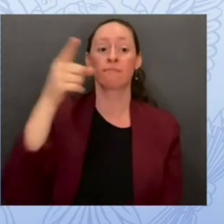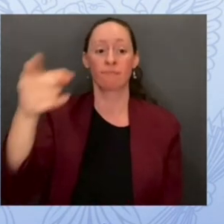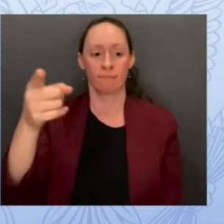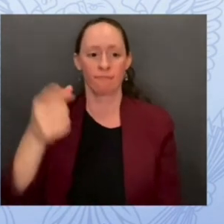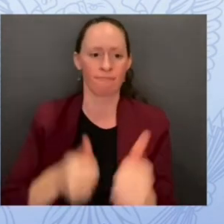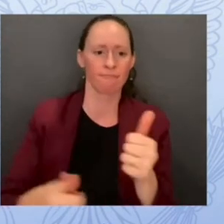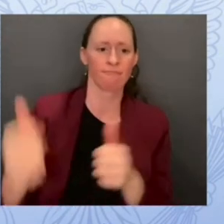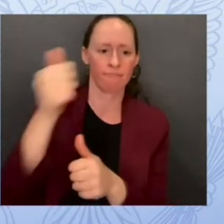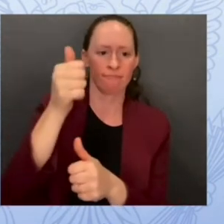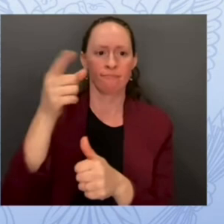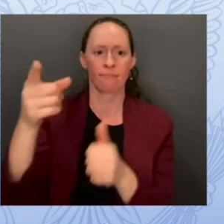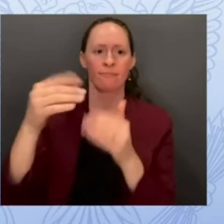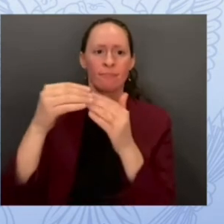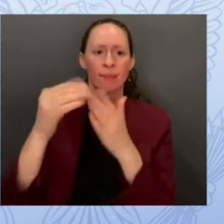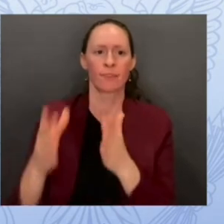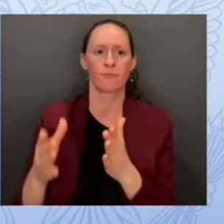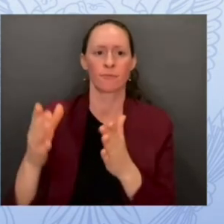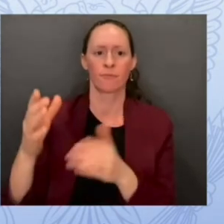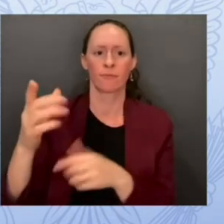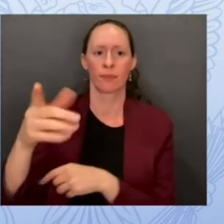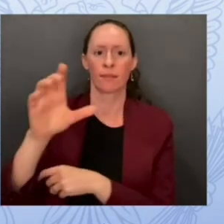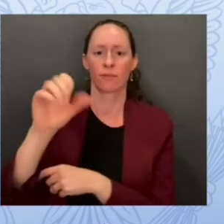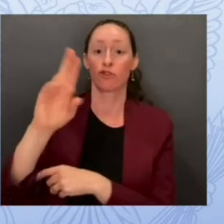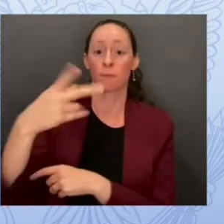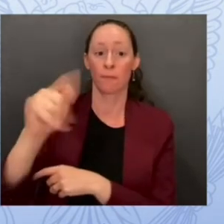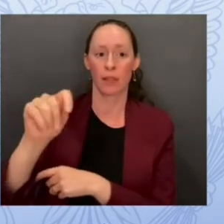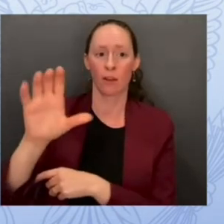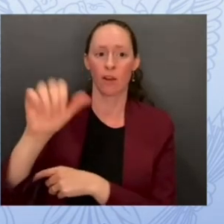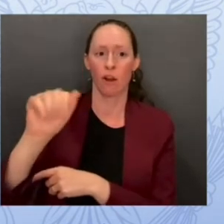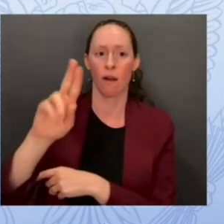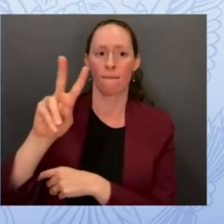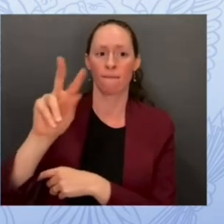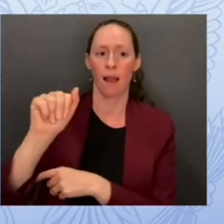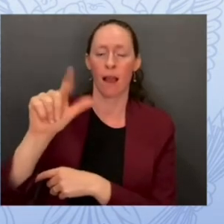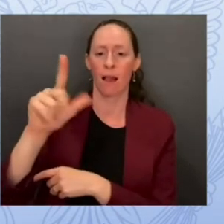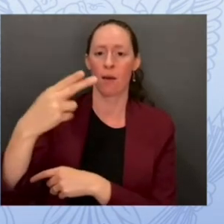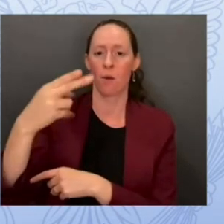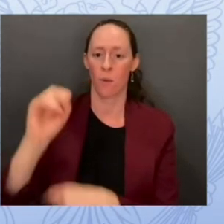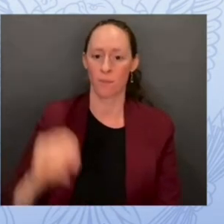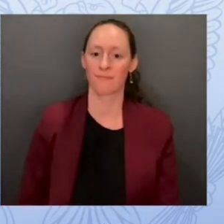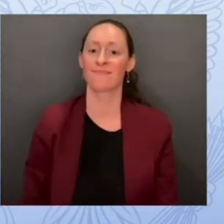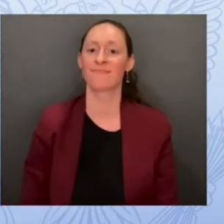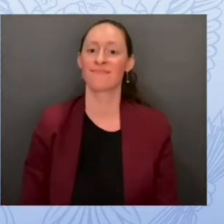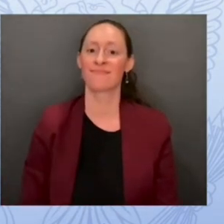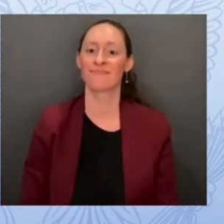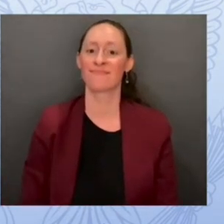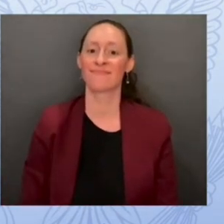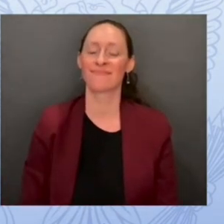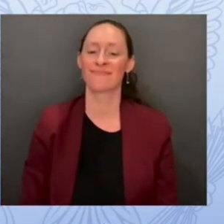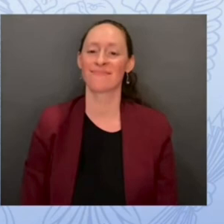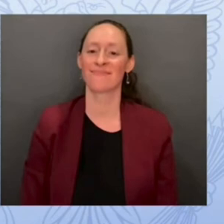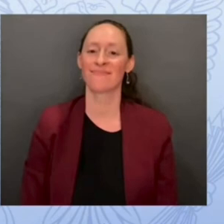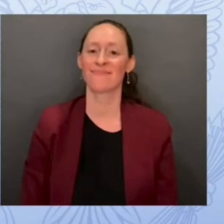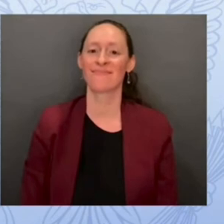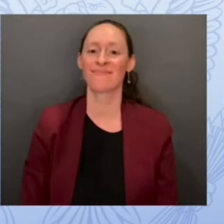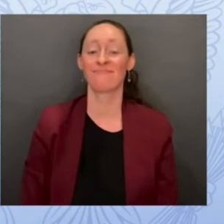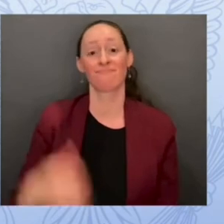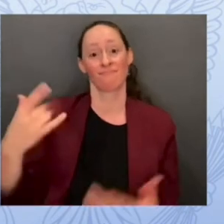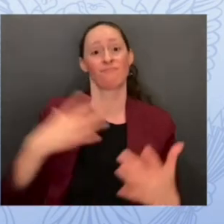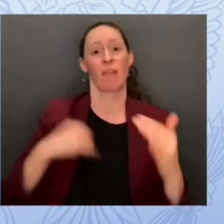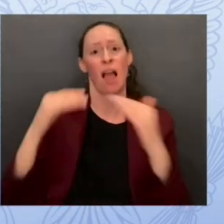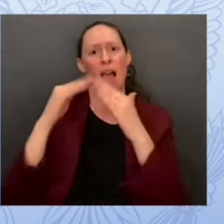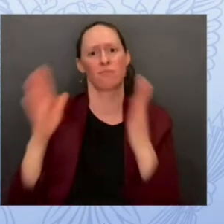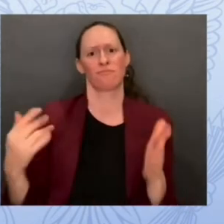the white house convened federal departments and agencies and the department of education became the focal point for leading that response